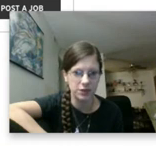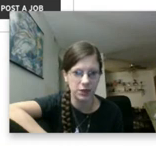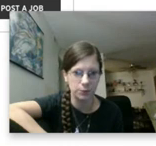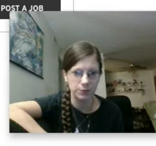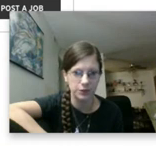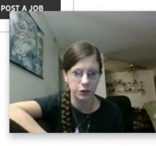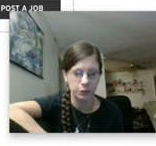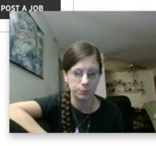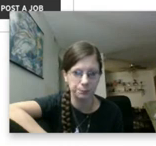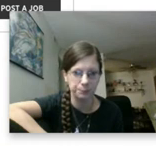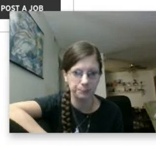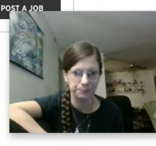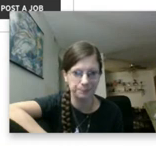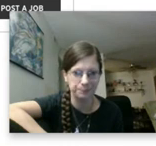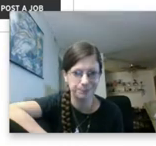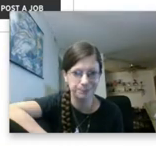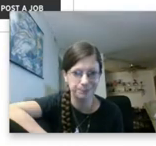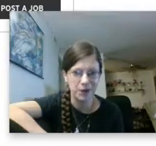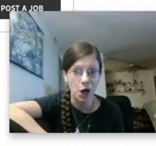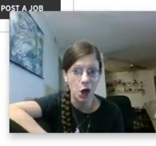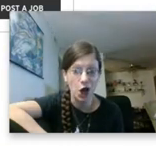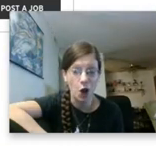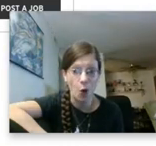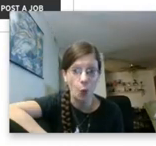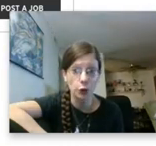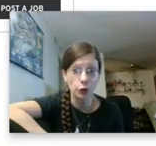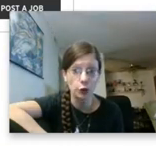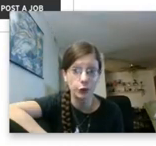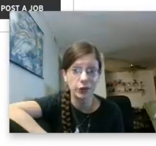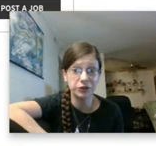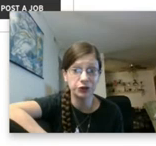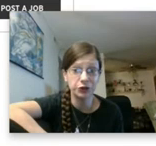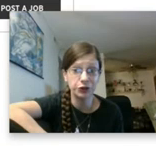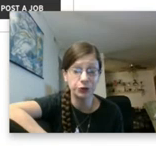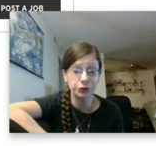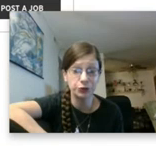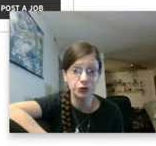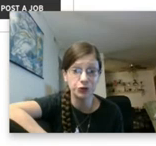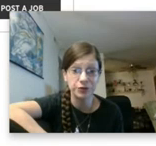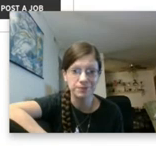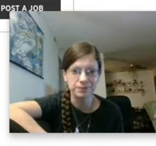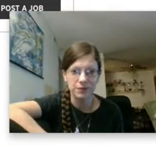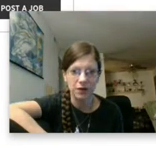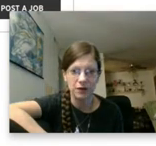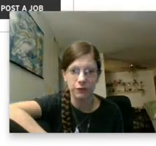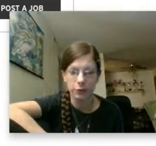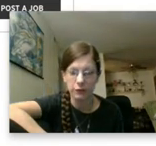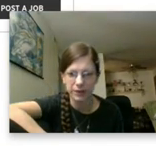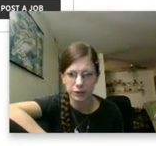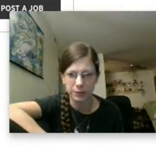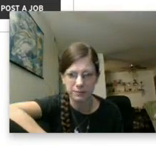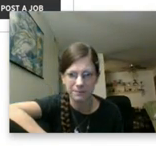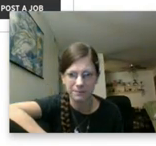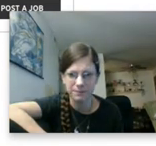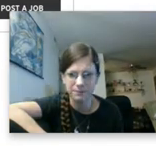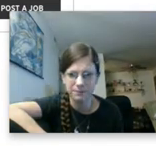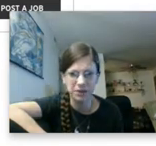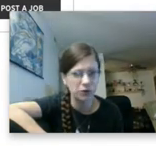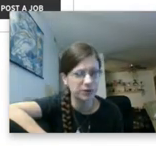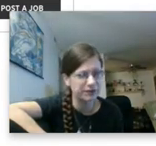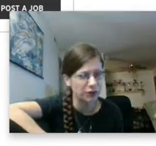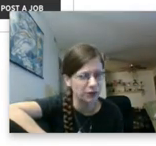So, so, we're going to use a form of punishment